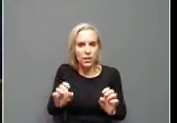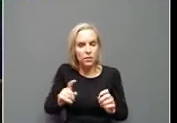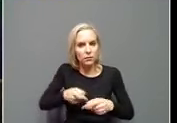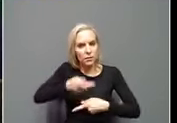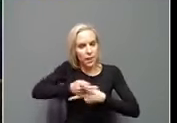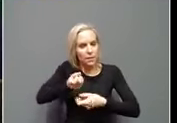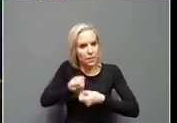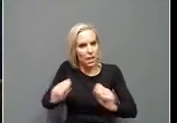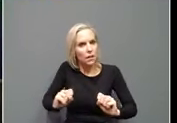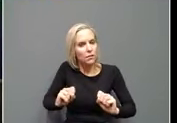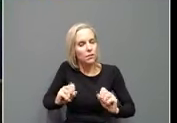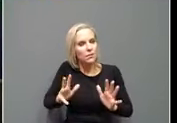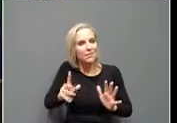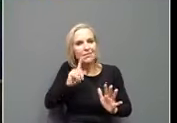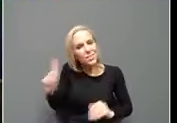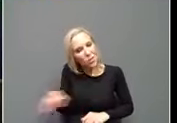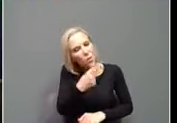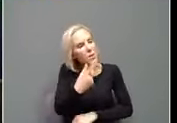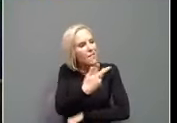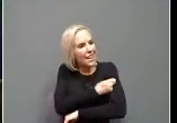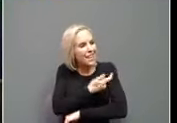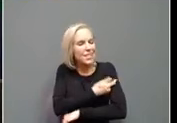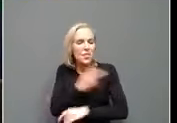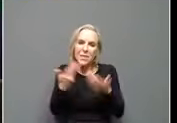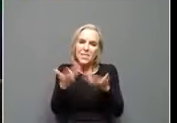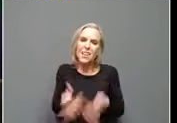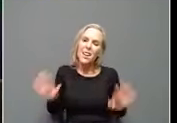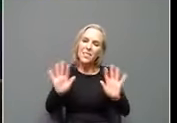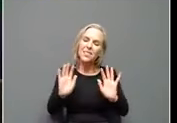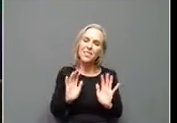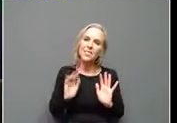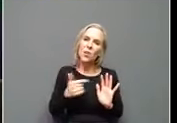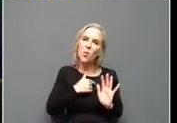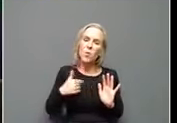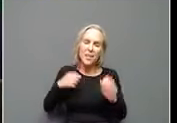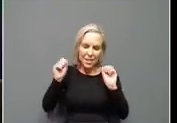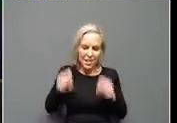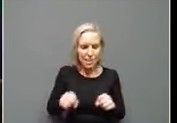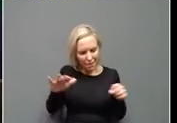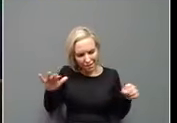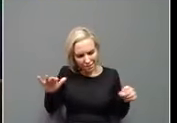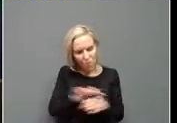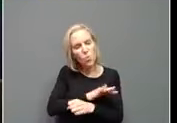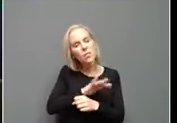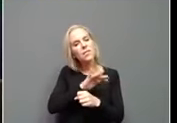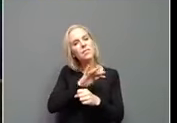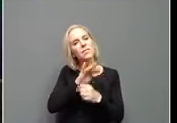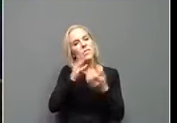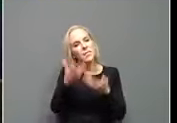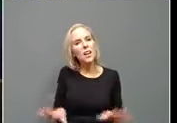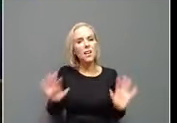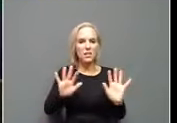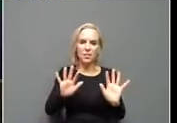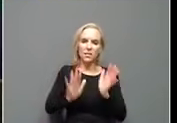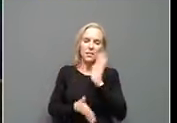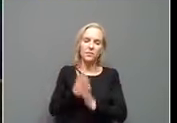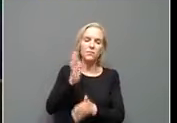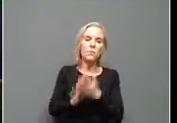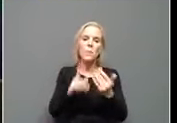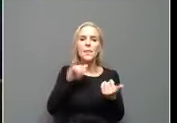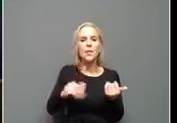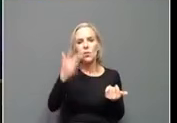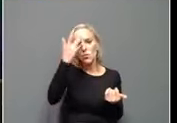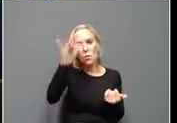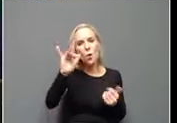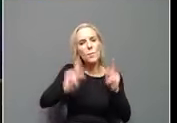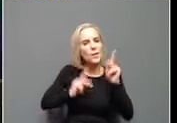Let's just get people vaccinated and we can be done. We can be fully and entirely done. You know, these are smart people.